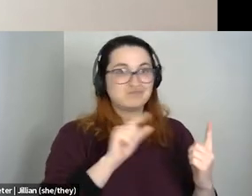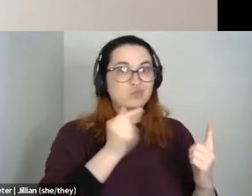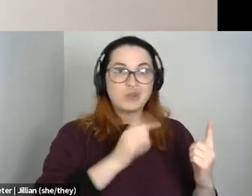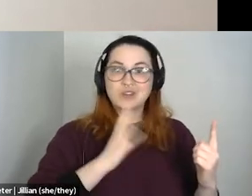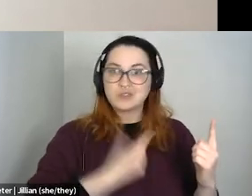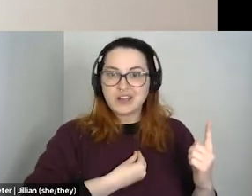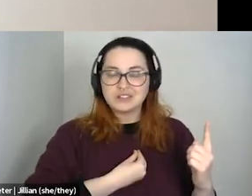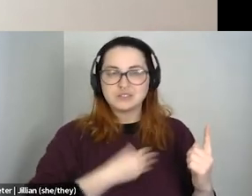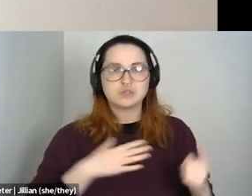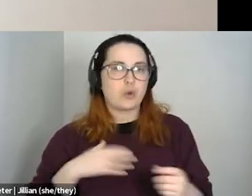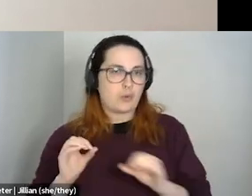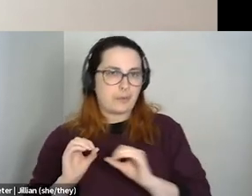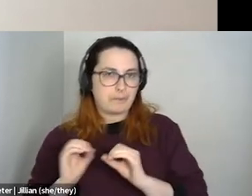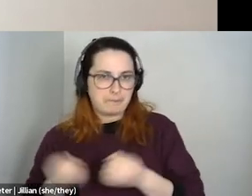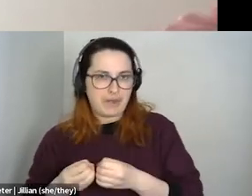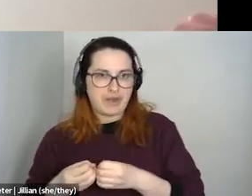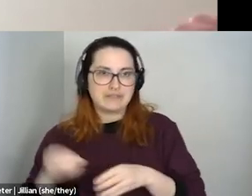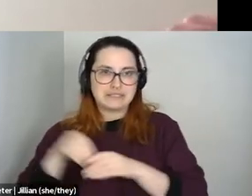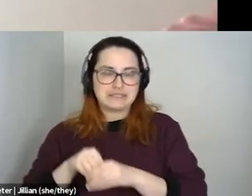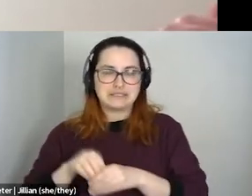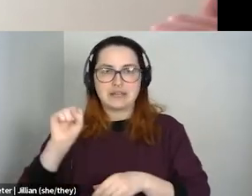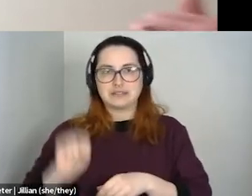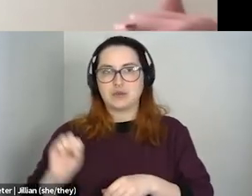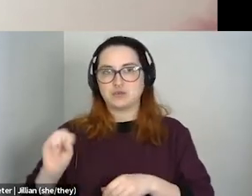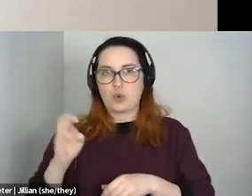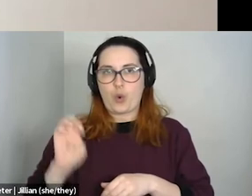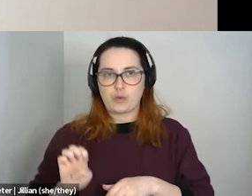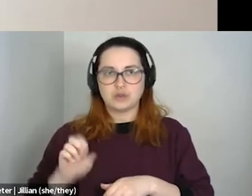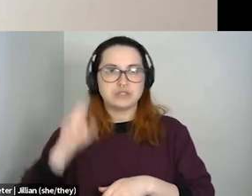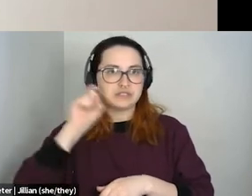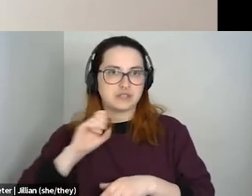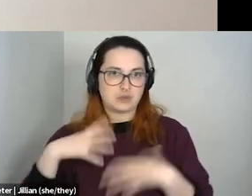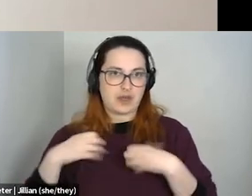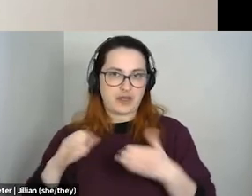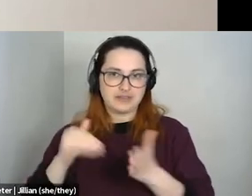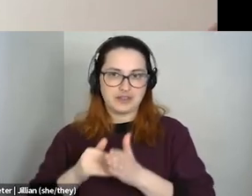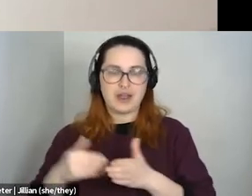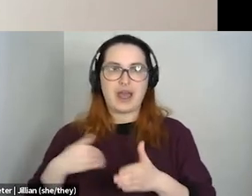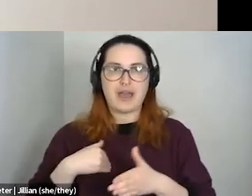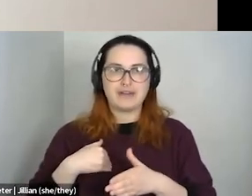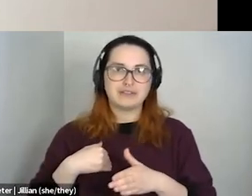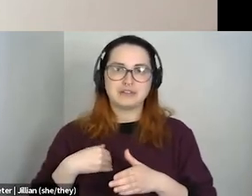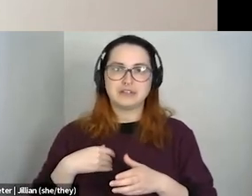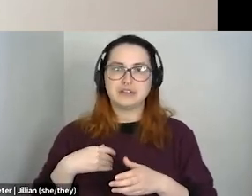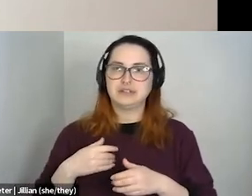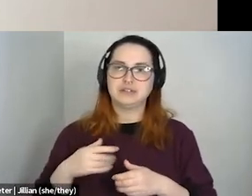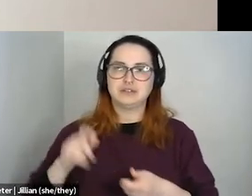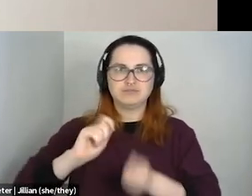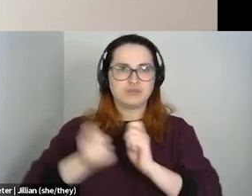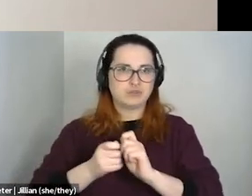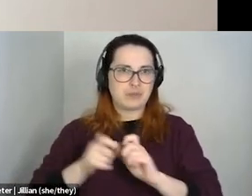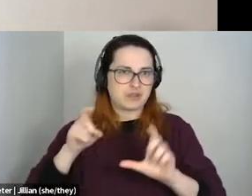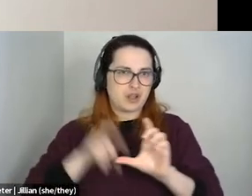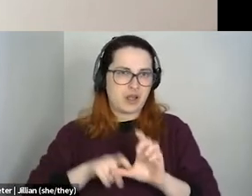my office is inside the South Shore Sexual Health Center and there's a, uh, transformation closet here, which is a gender affirming, uh,